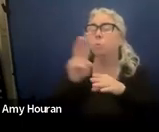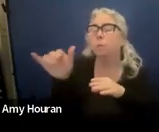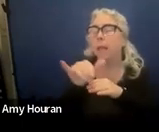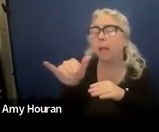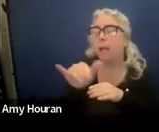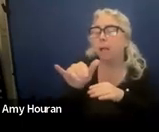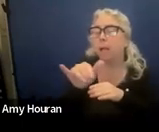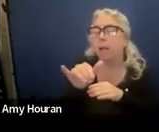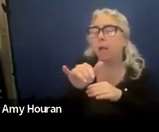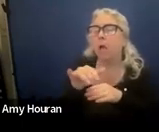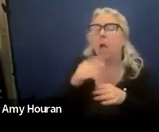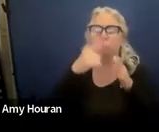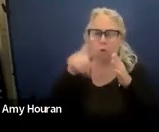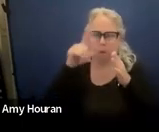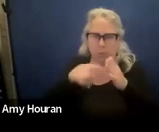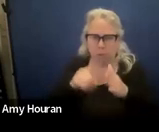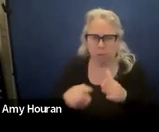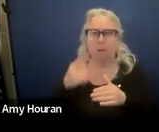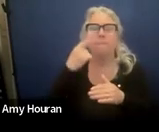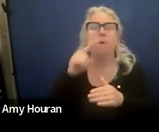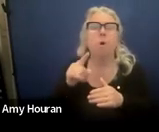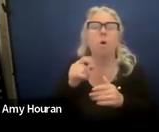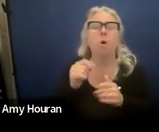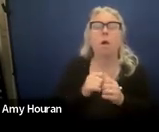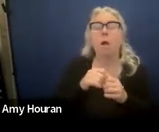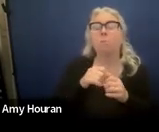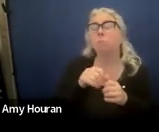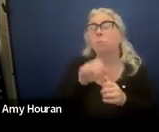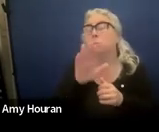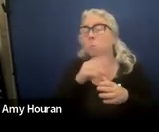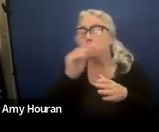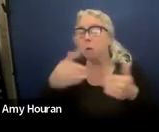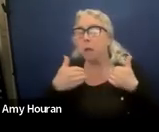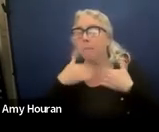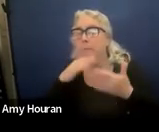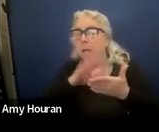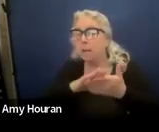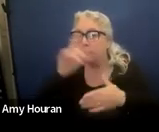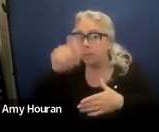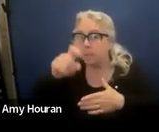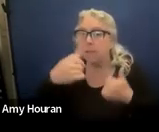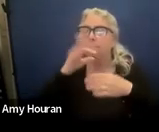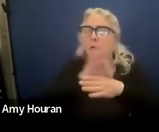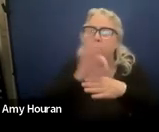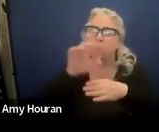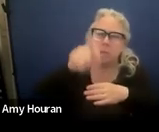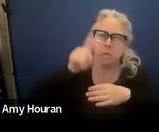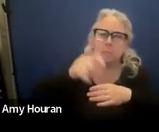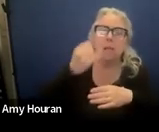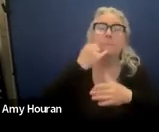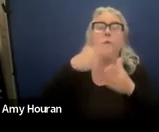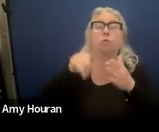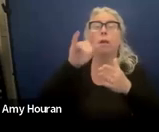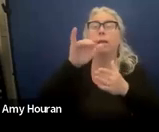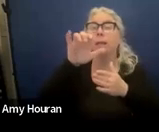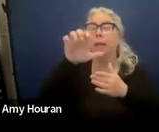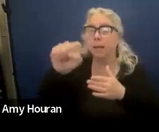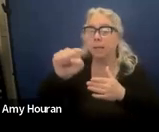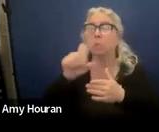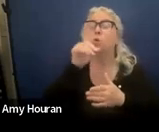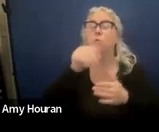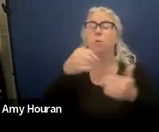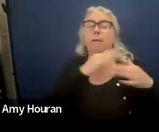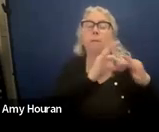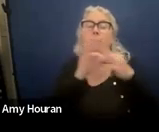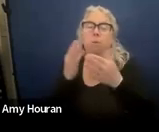check for uh does your student have academic needs do they have functional needs if those are checked yes do they have services